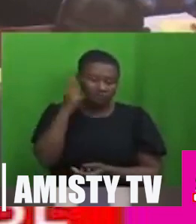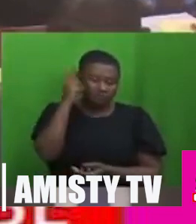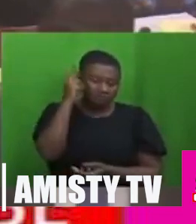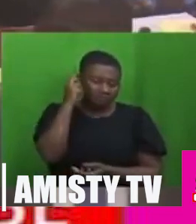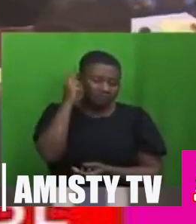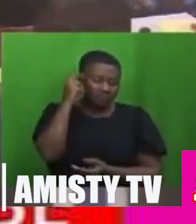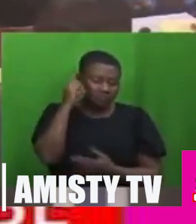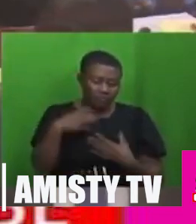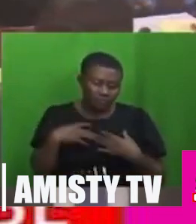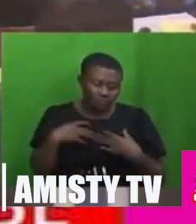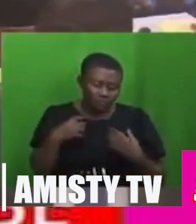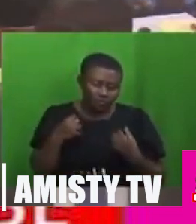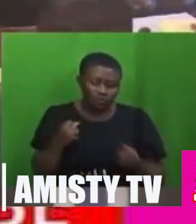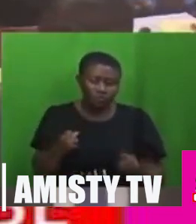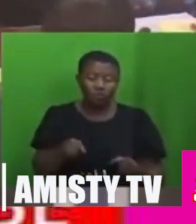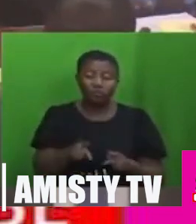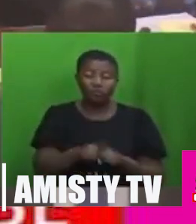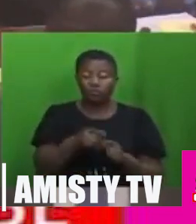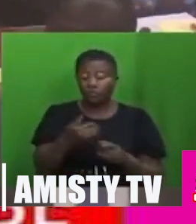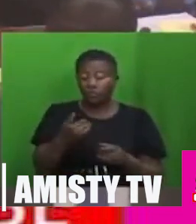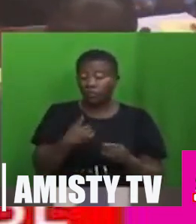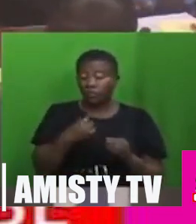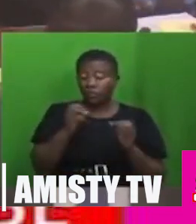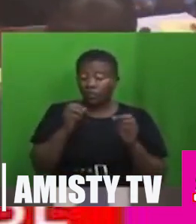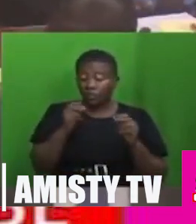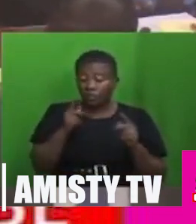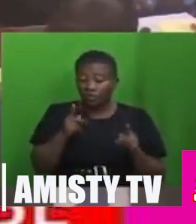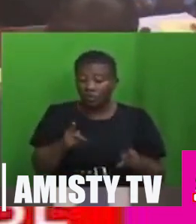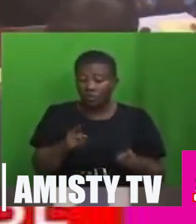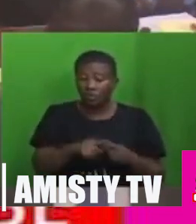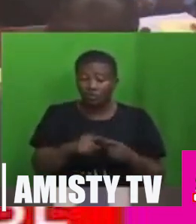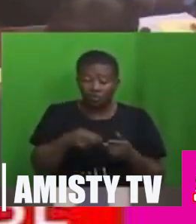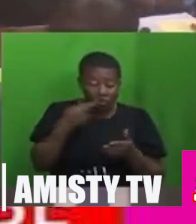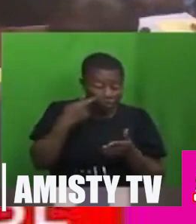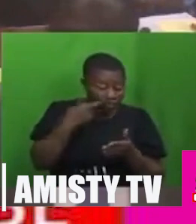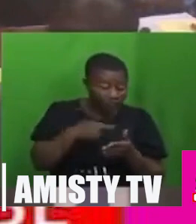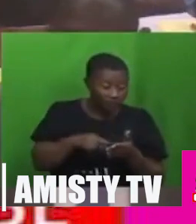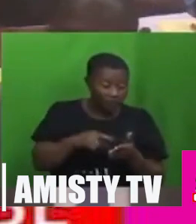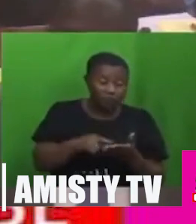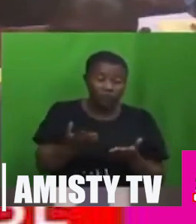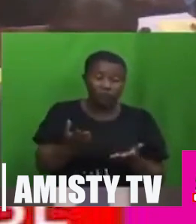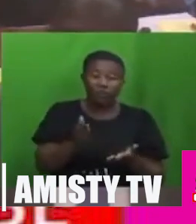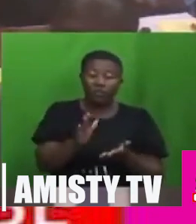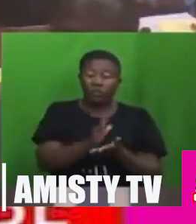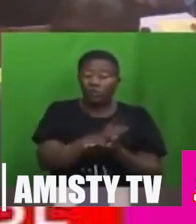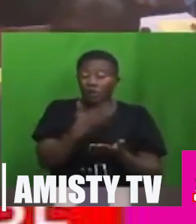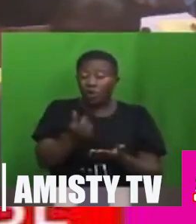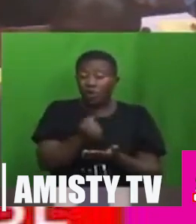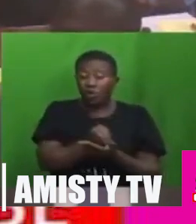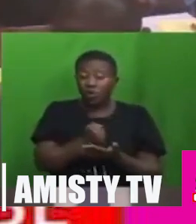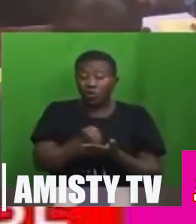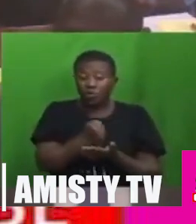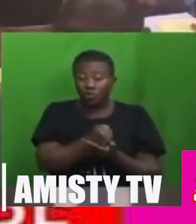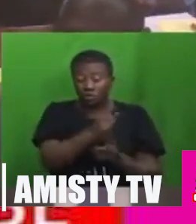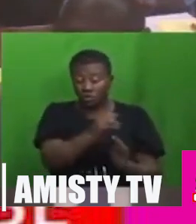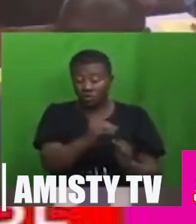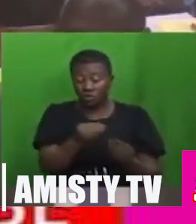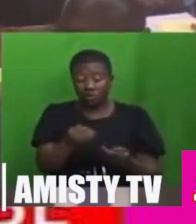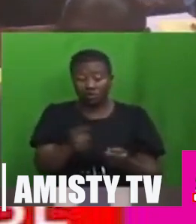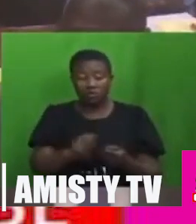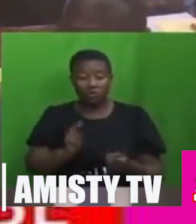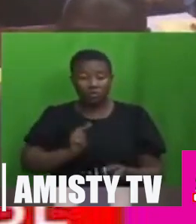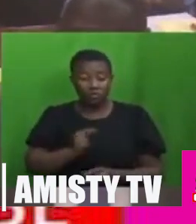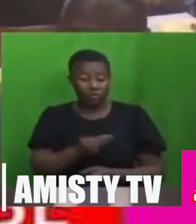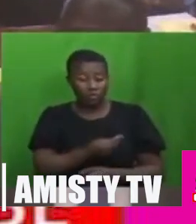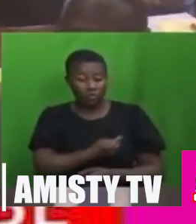And I've also had the opportunity to review the papers, the document that he gave to us. Mr. Speaker,